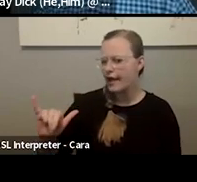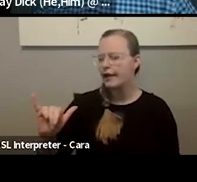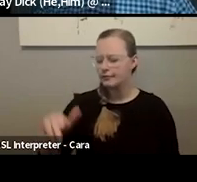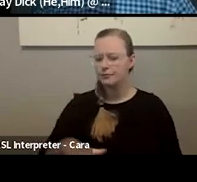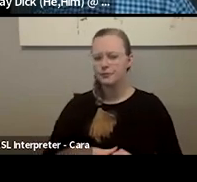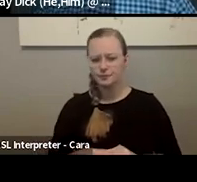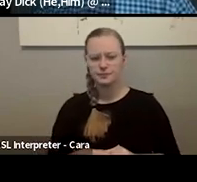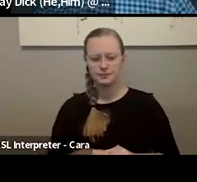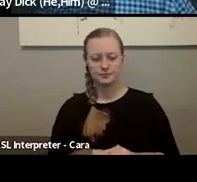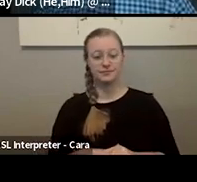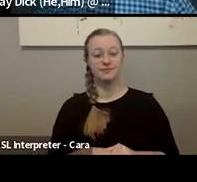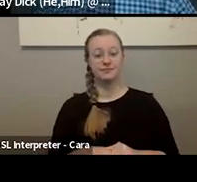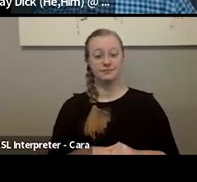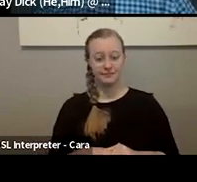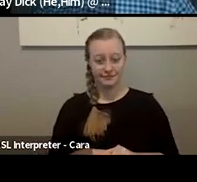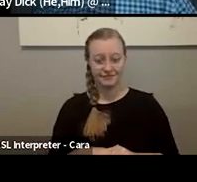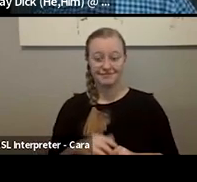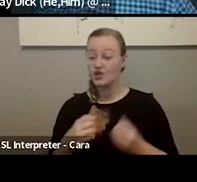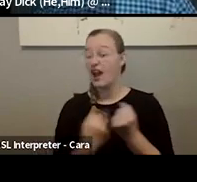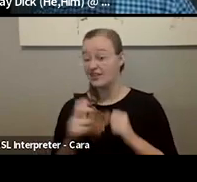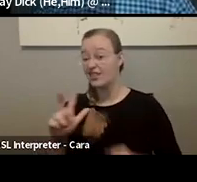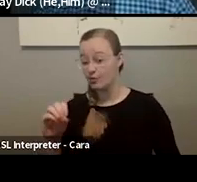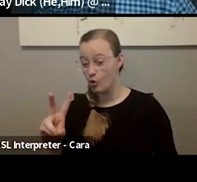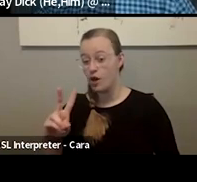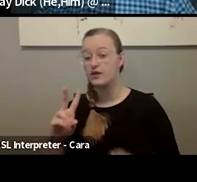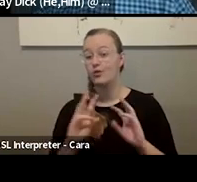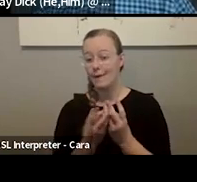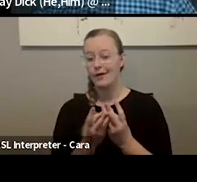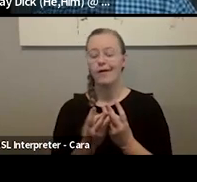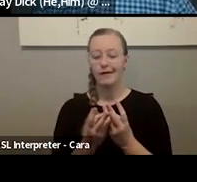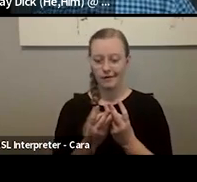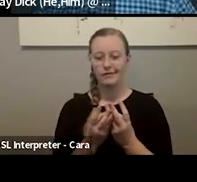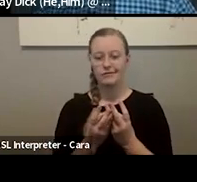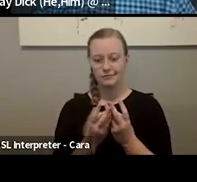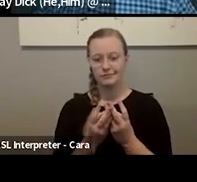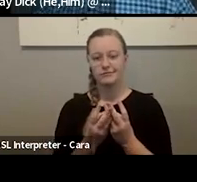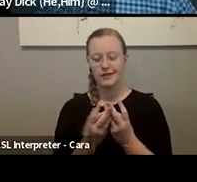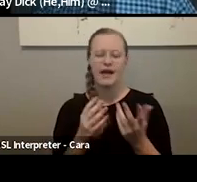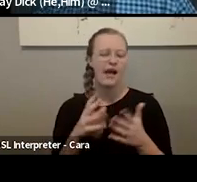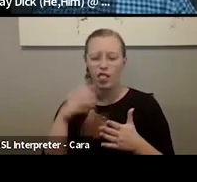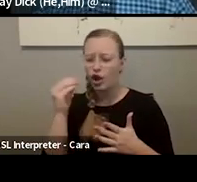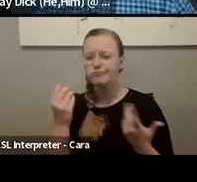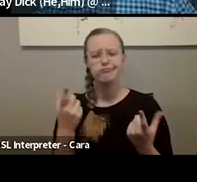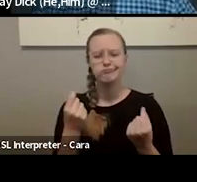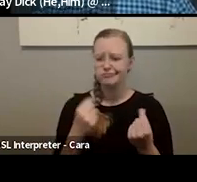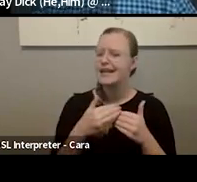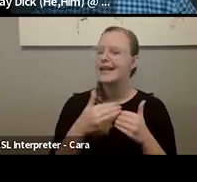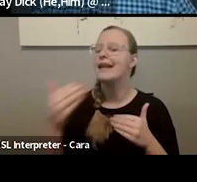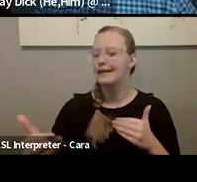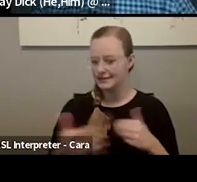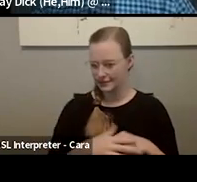Please stay tuned for our AMC 301 webinar in late June or early July to learn what we need to be doing next.